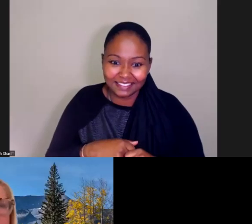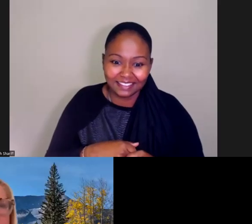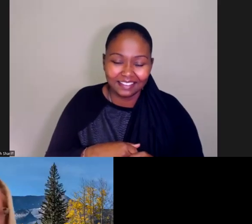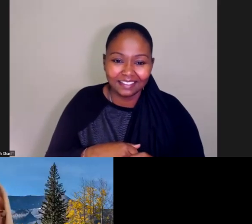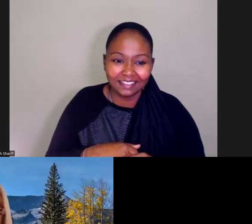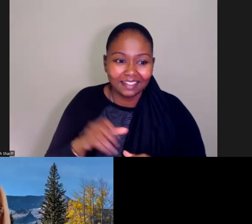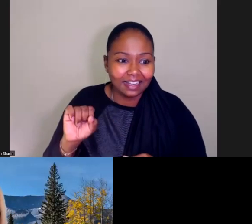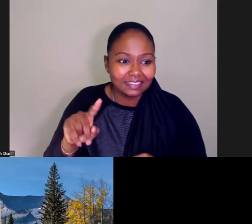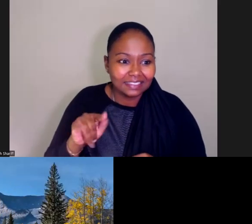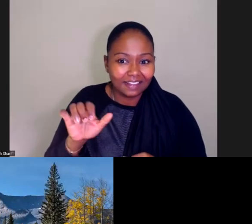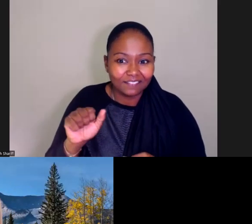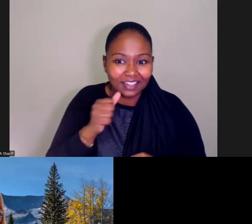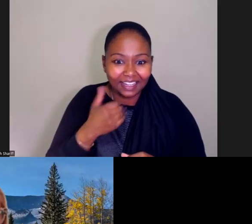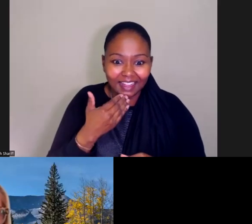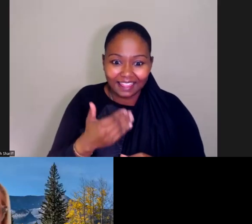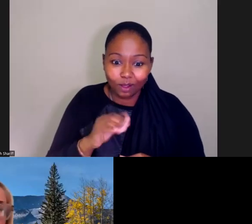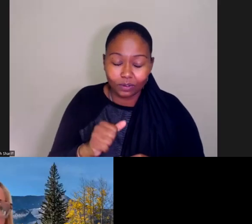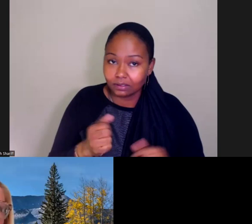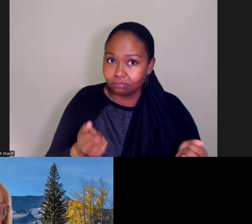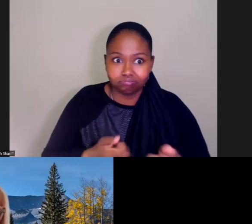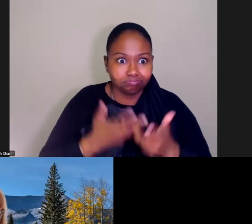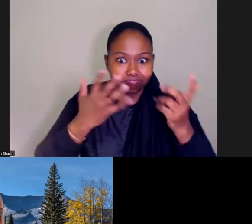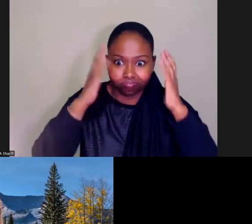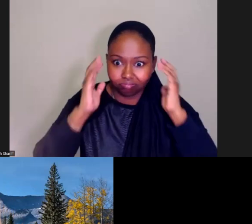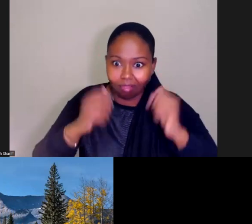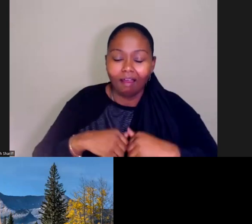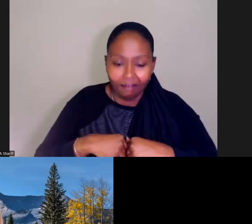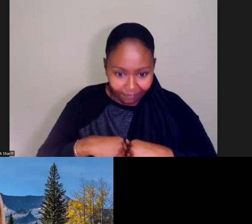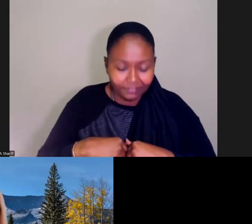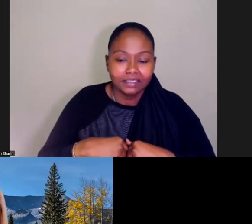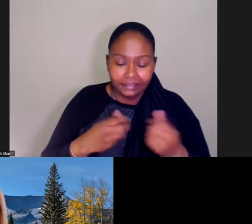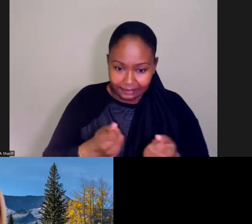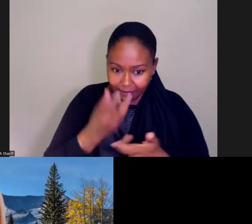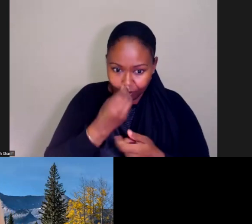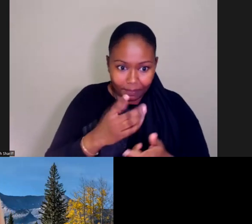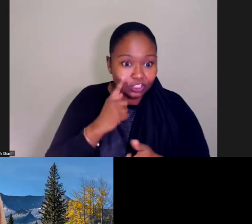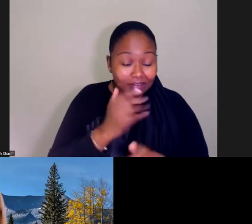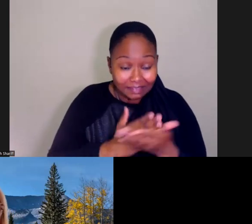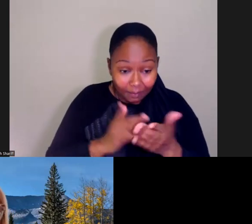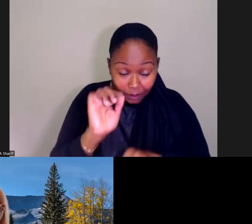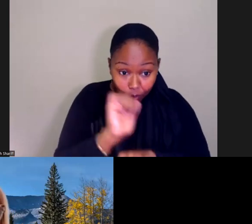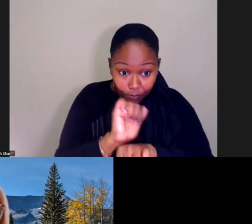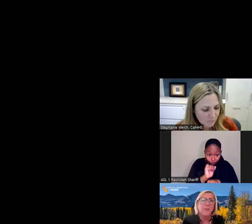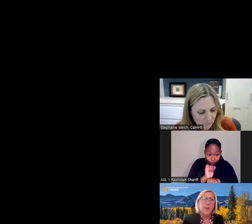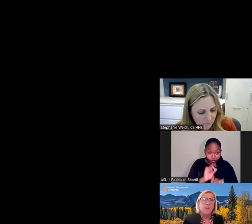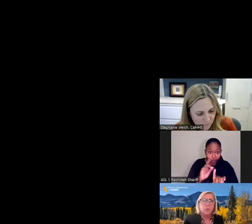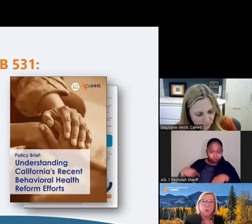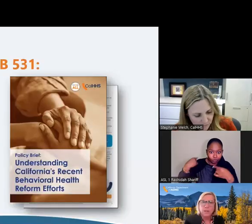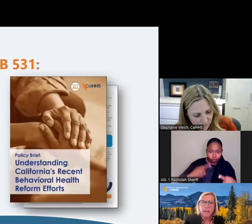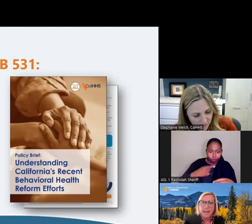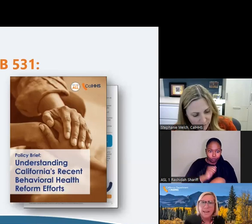Stephanie, thank you. That's a whirlwind, uh, presentation on something you've been working, uh, your entire career